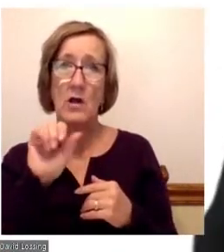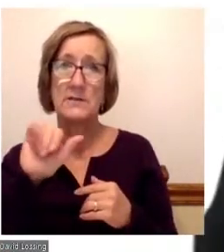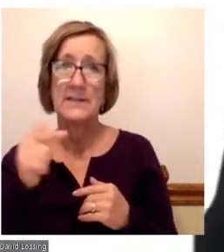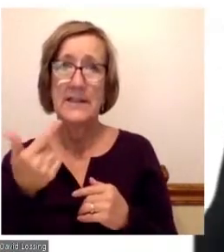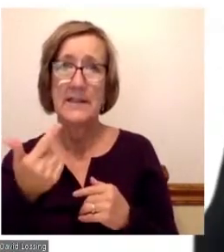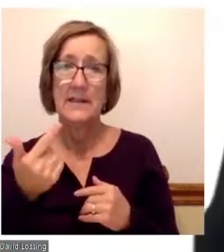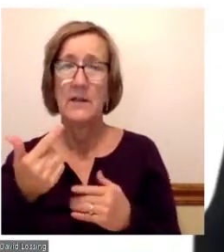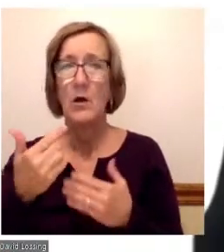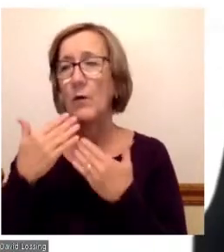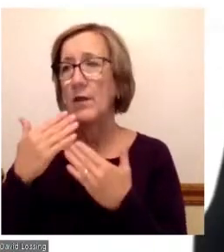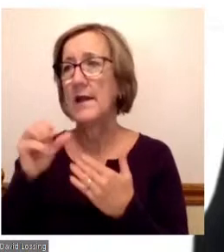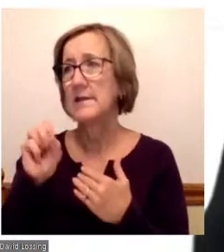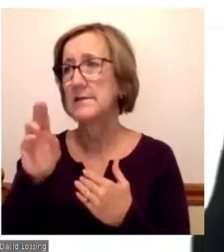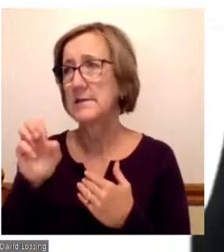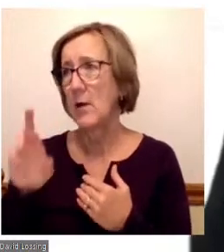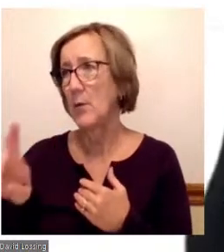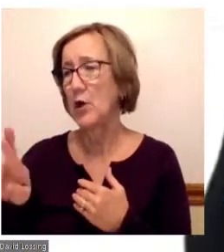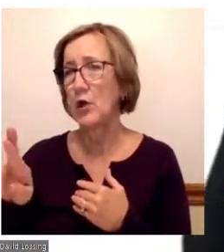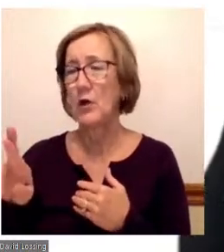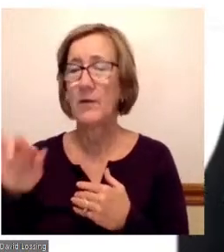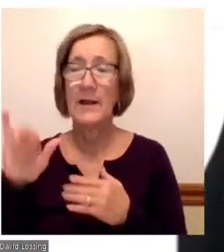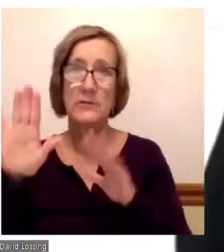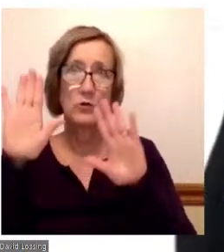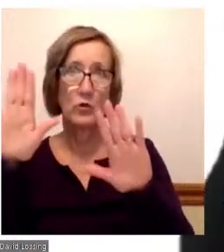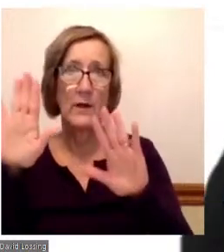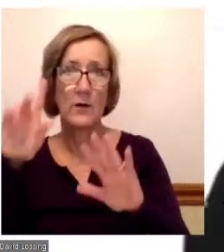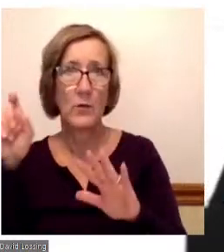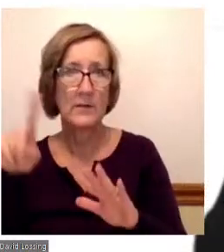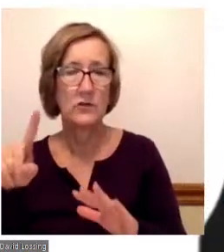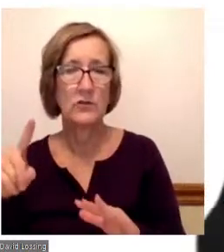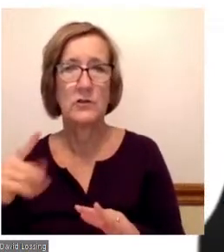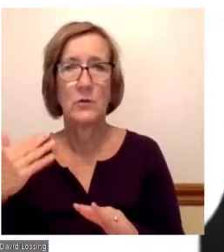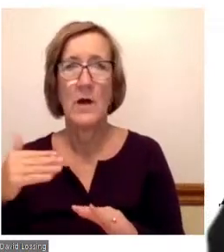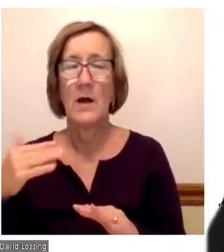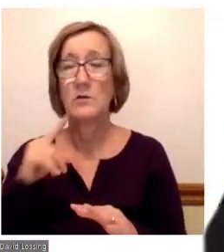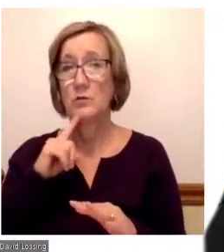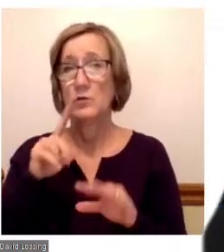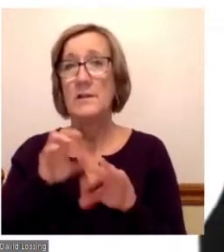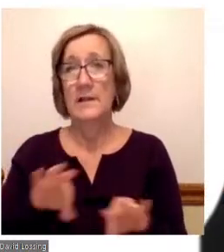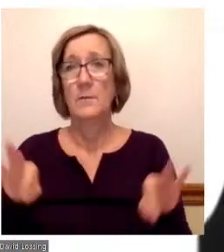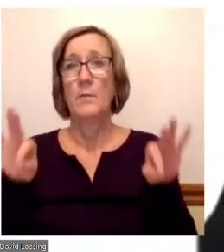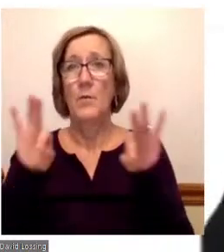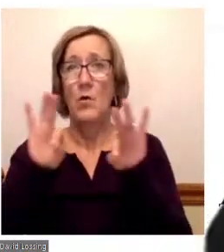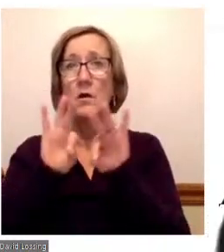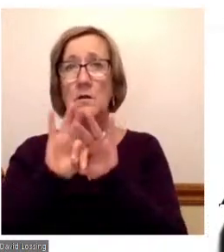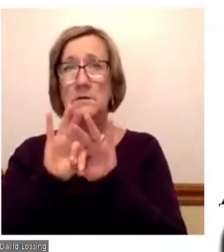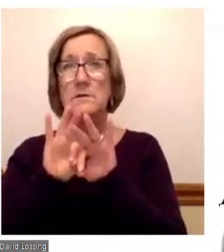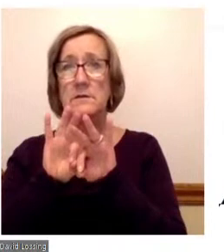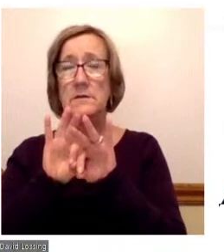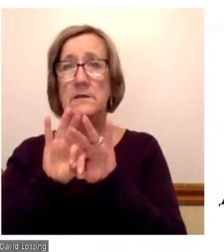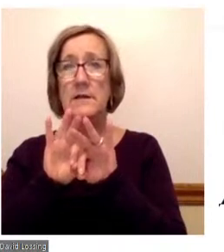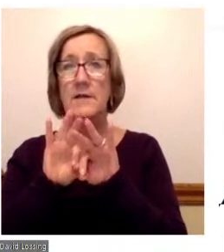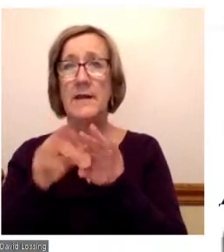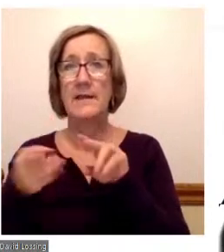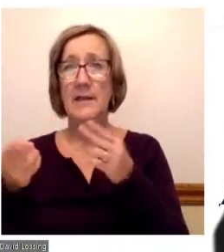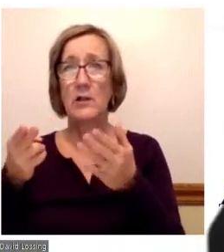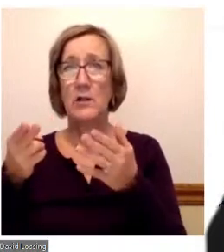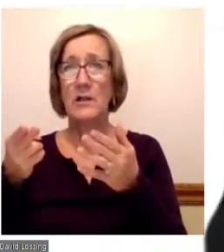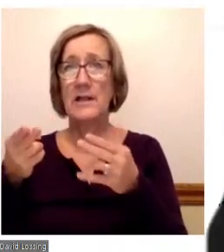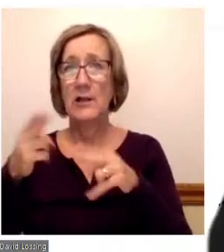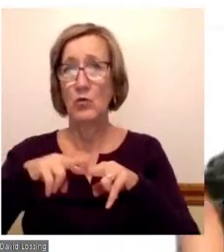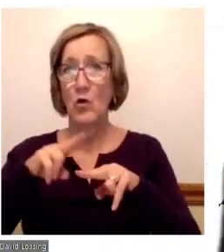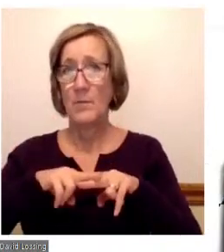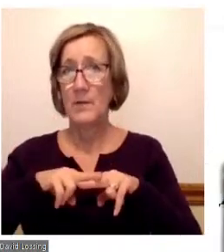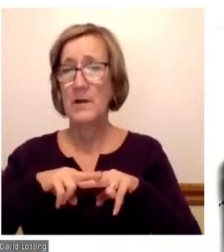Thanks, Summer. That's a great question. It is very important that the enrollment at Mott Community College